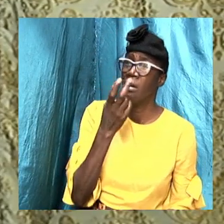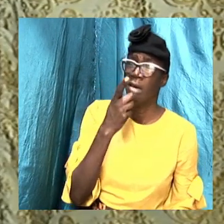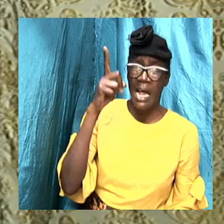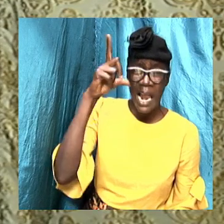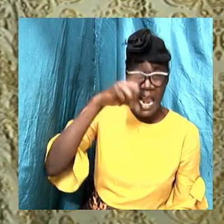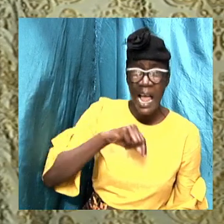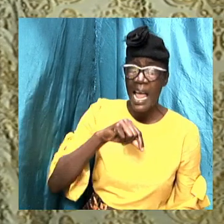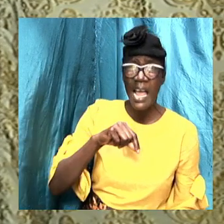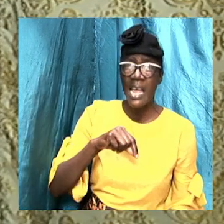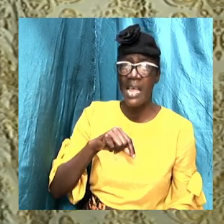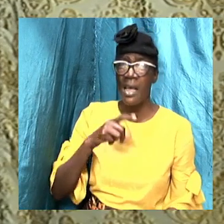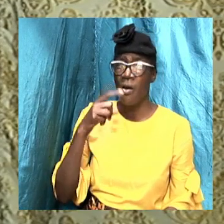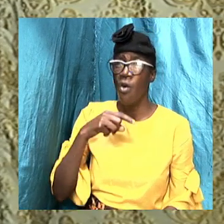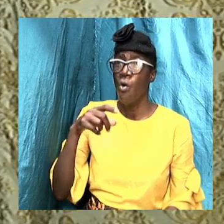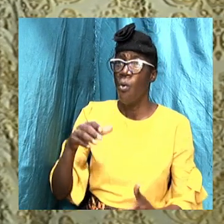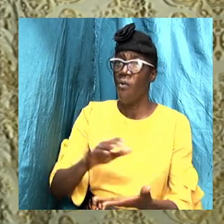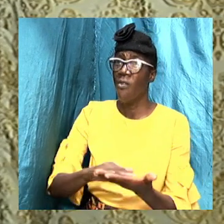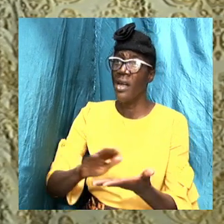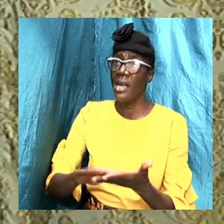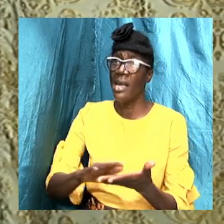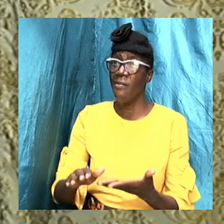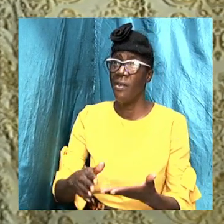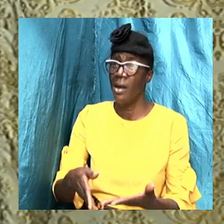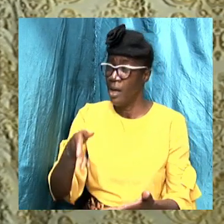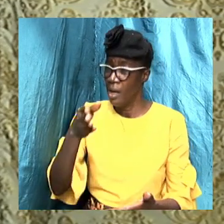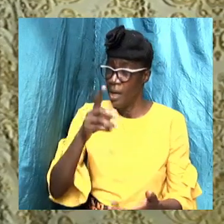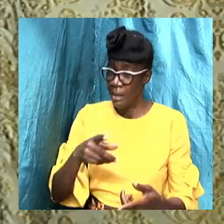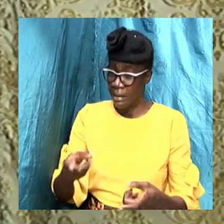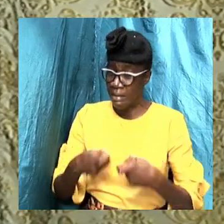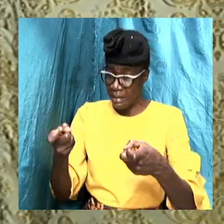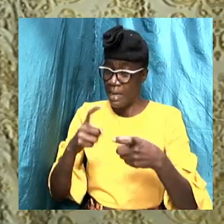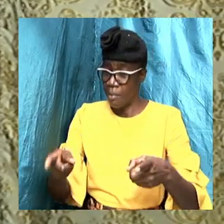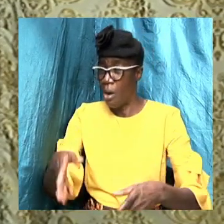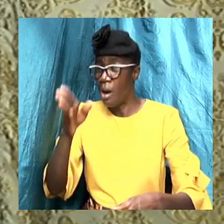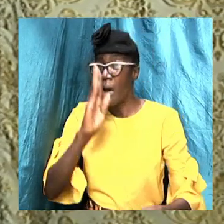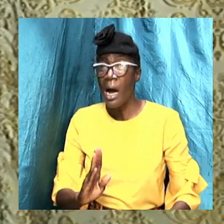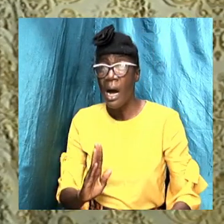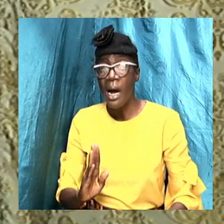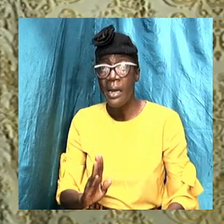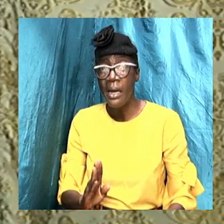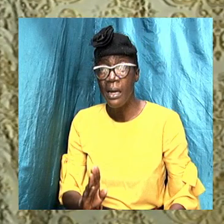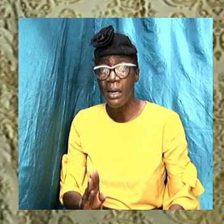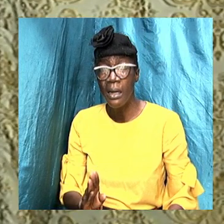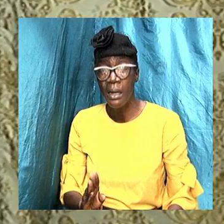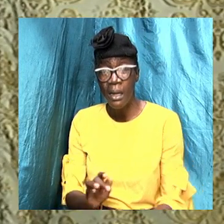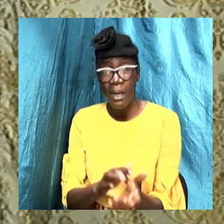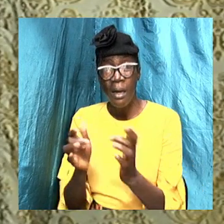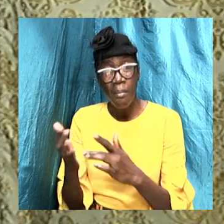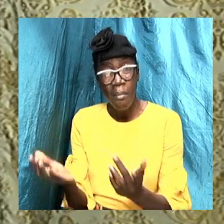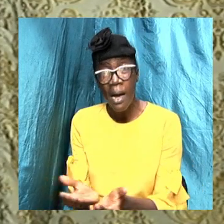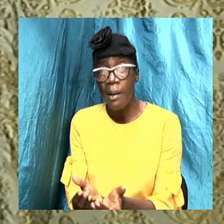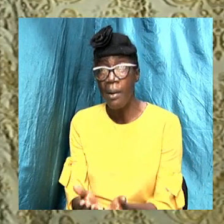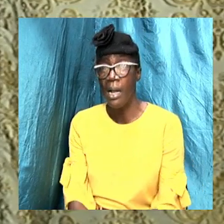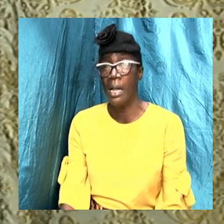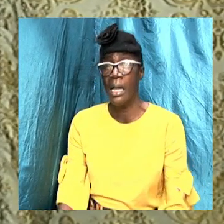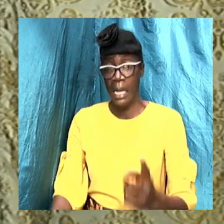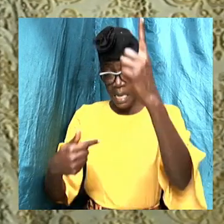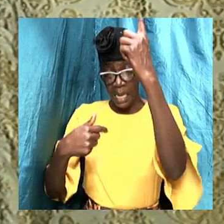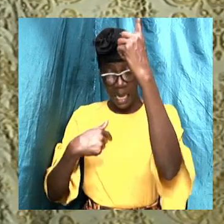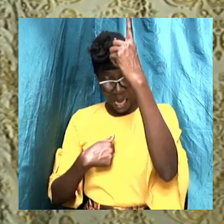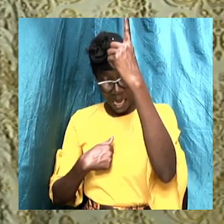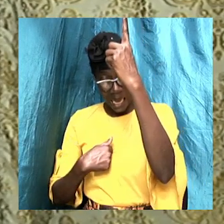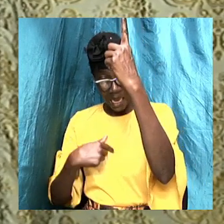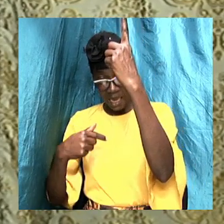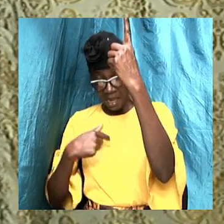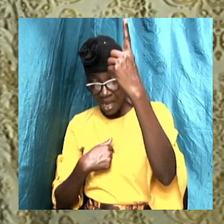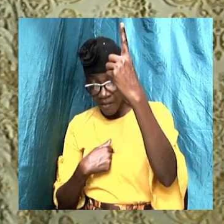Isaiah 43 and 25, I am he that blotted